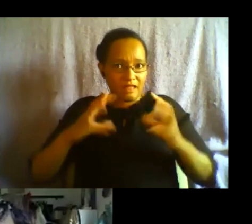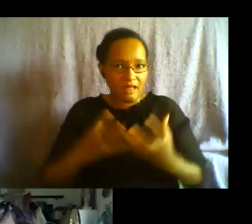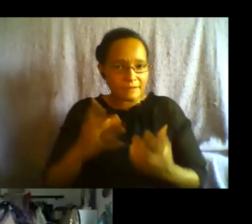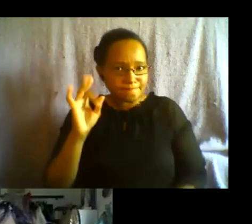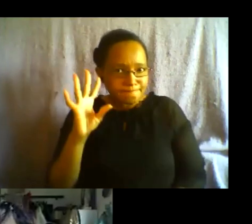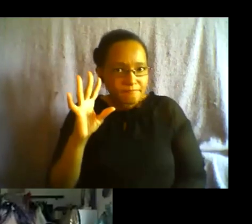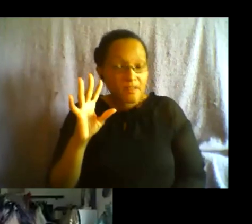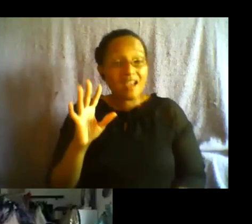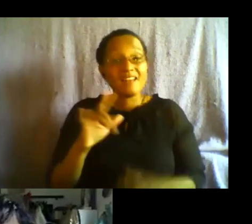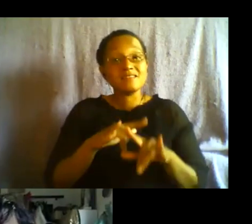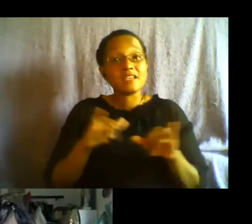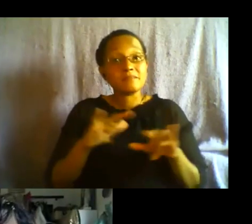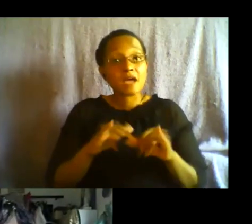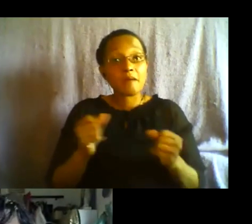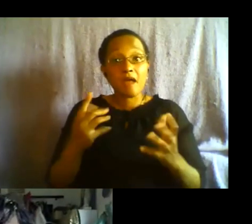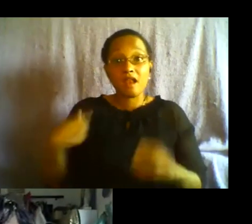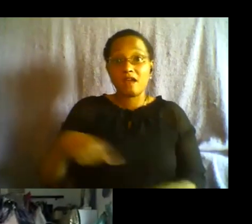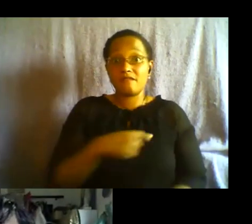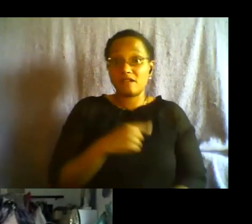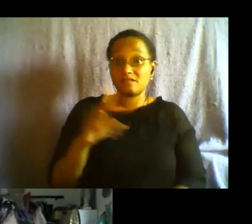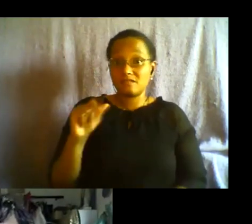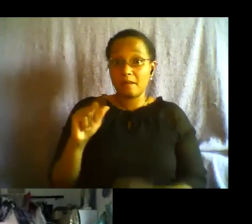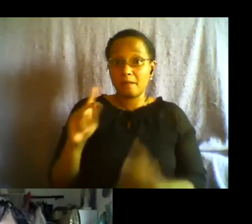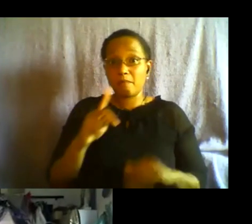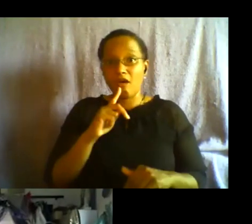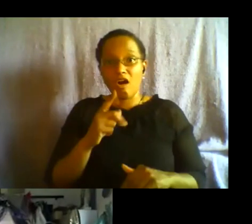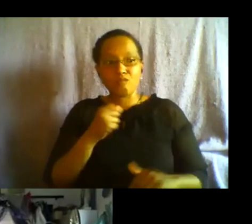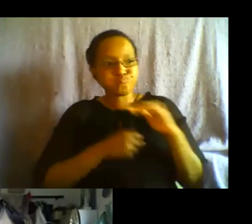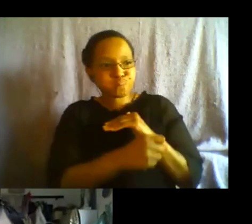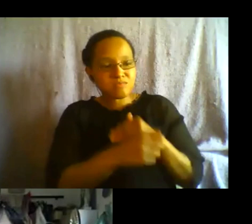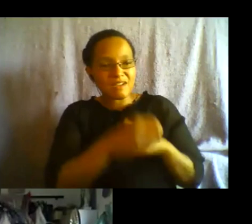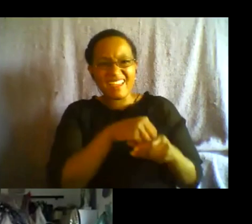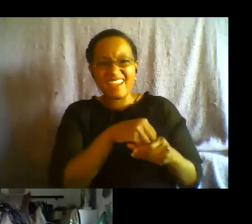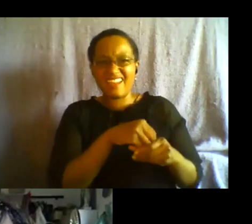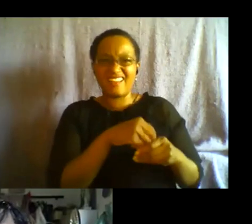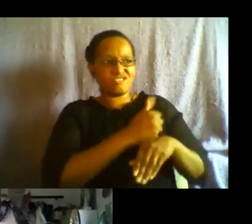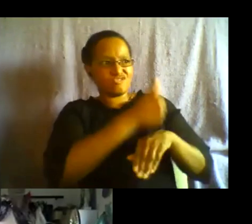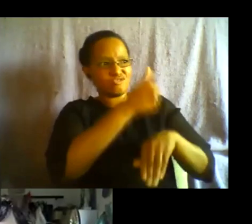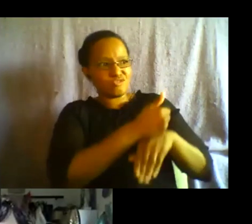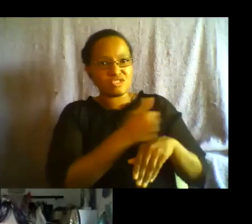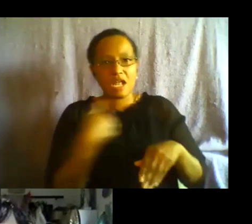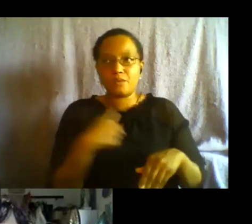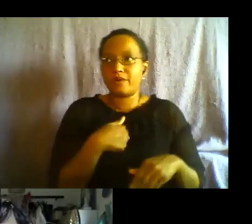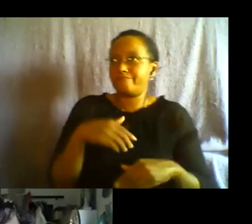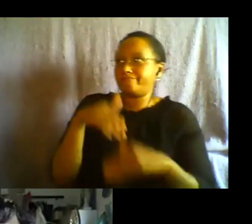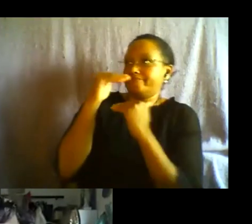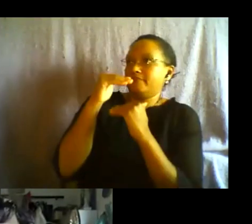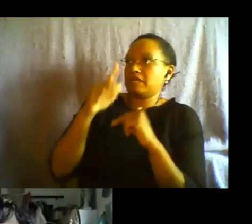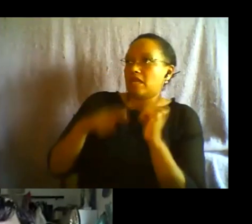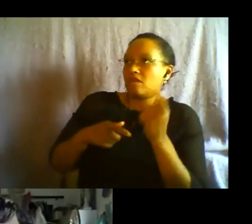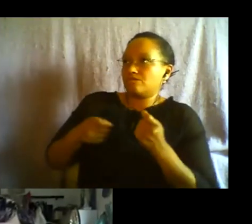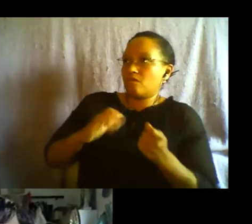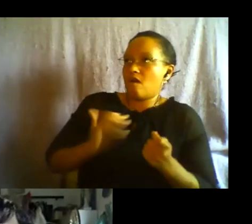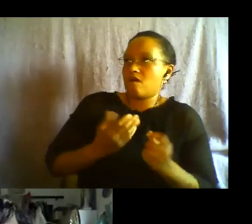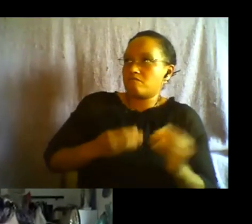institutionalized or isolated in ways where we don't have control over our movements we don't have people who are